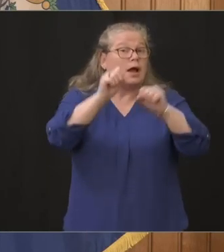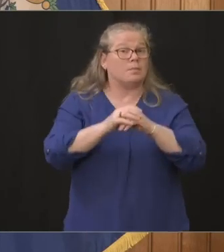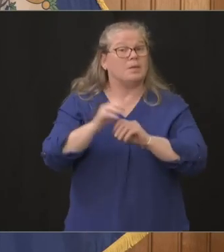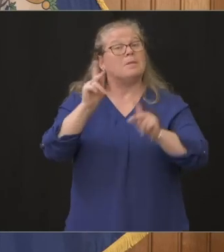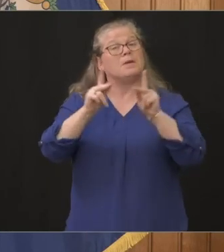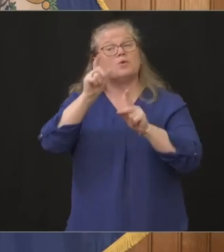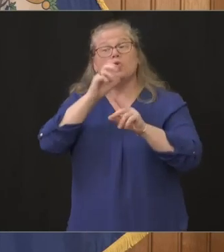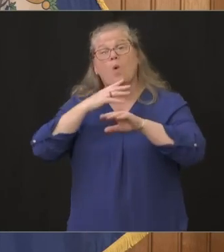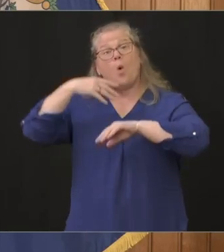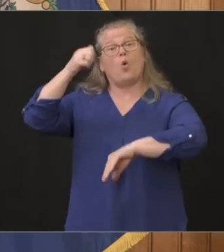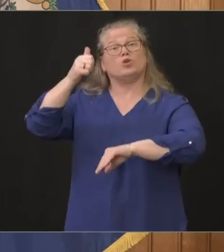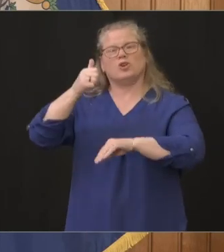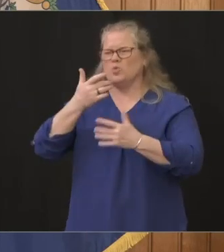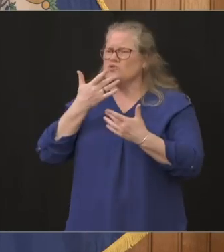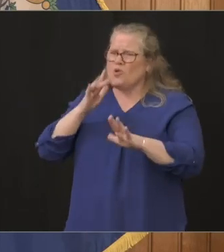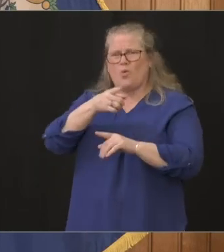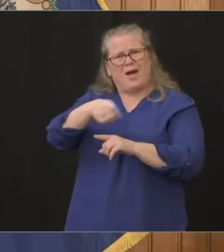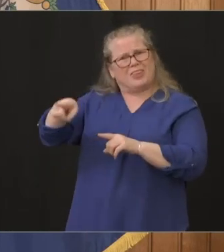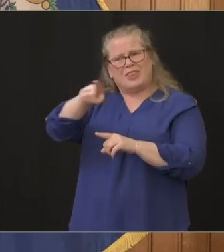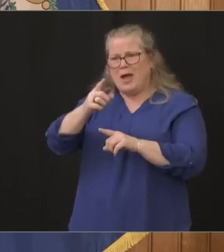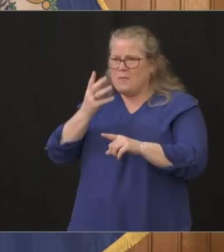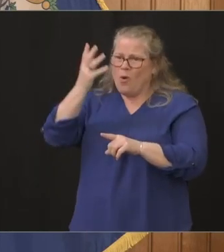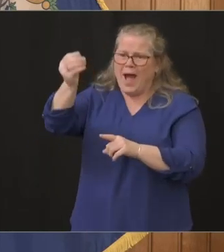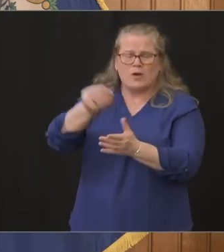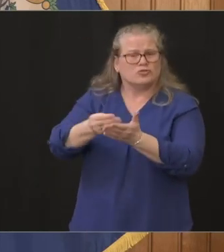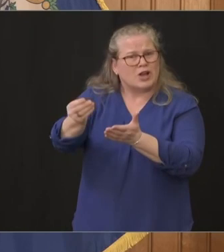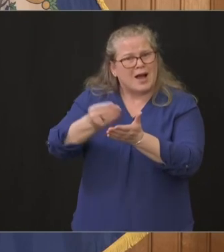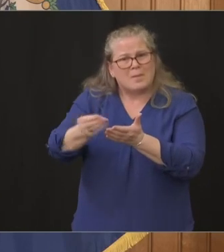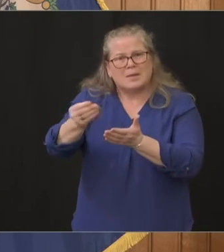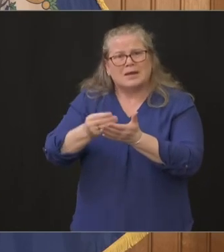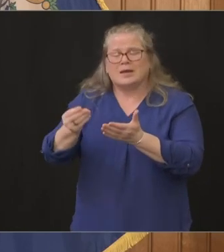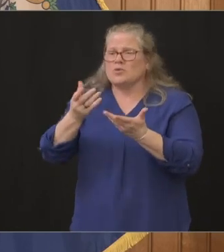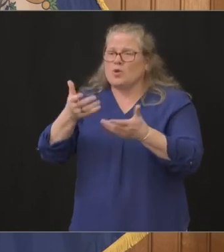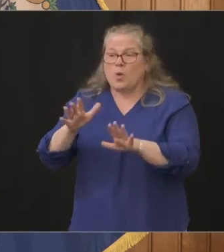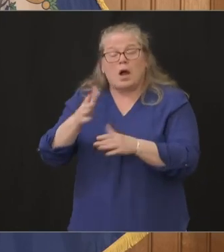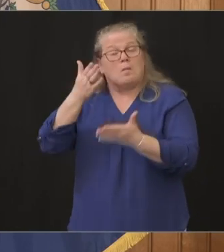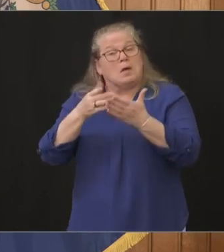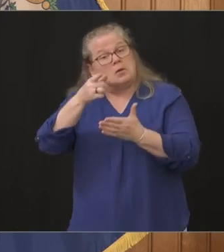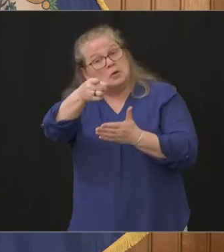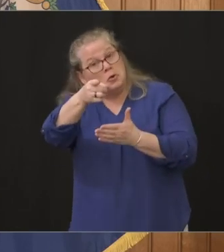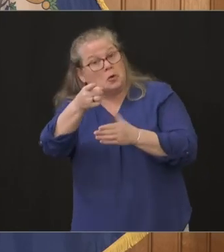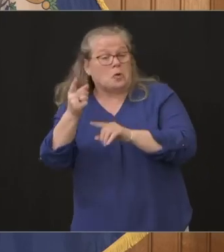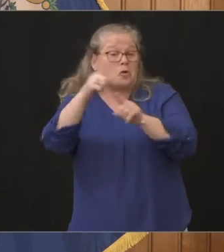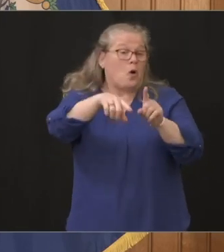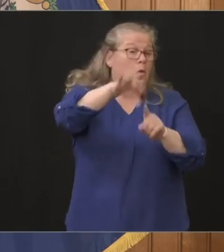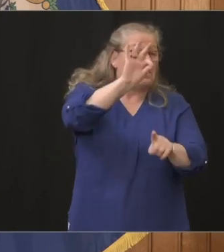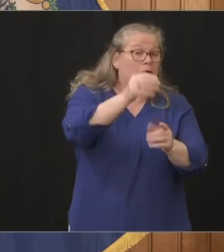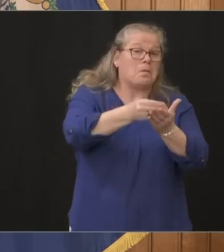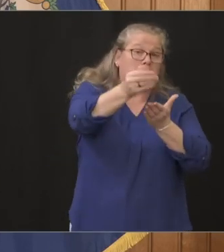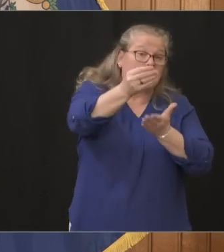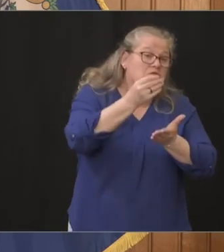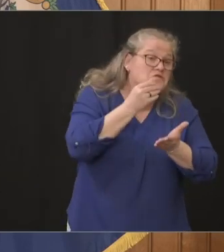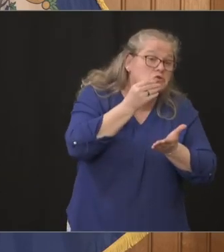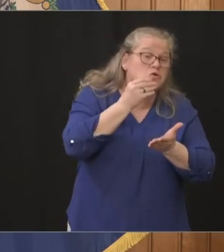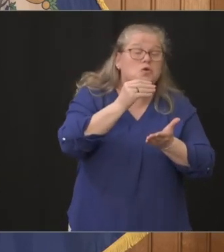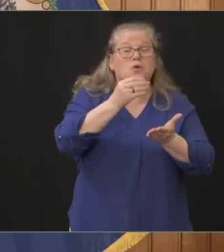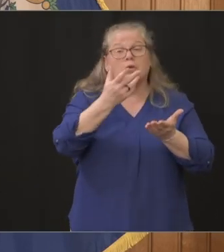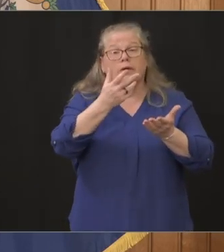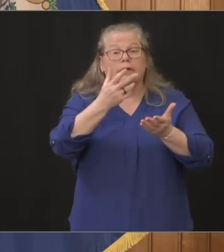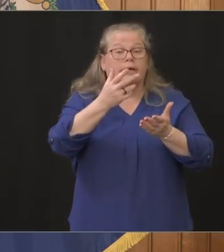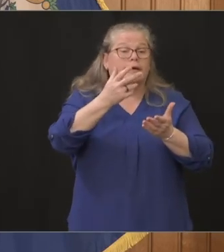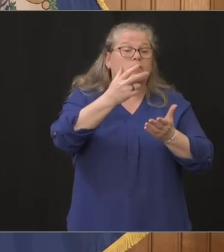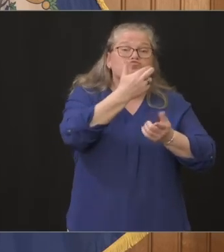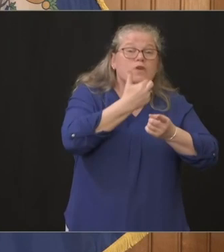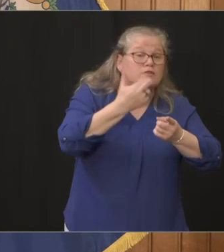do not want going out we do not want them going out shopping and if you can go pick up the food at the food pantry or pick it up at one of our takeout